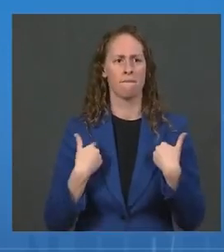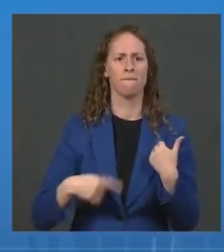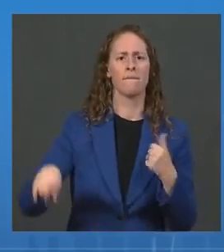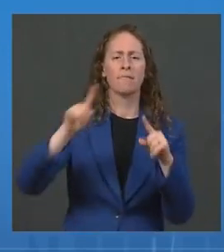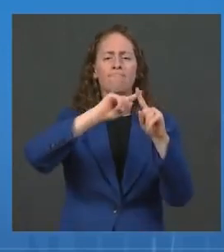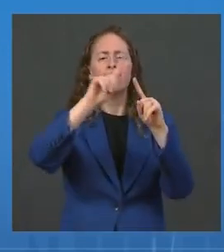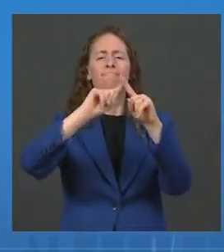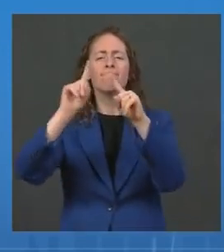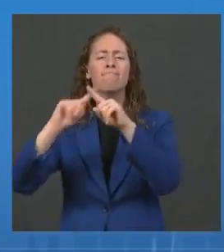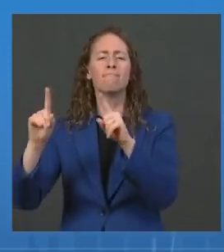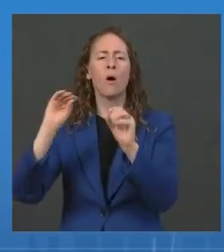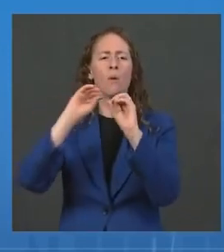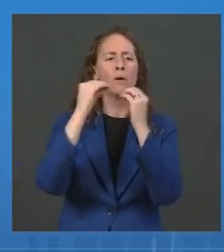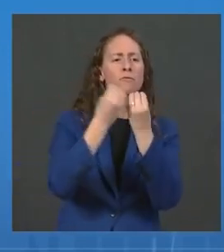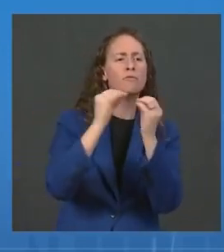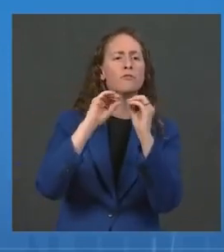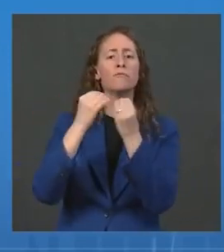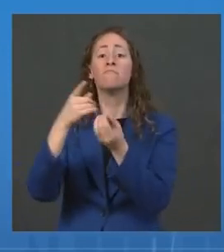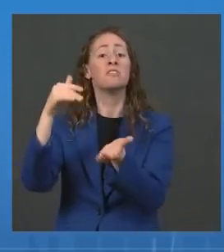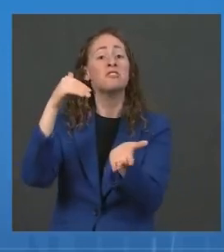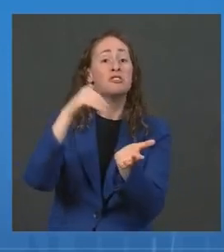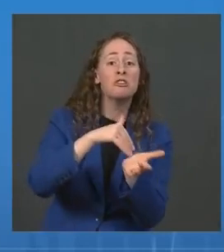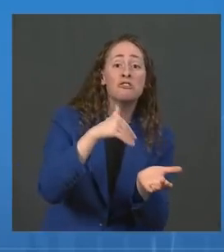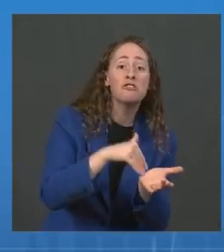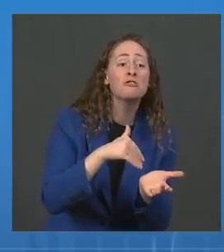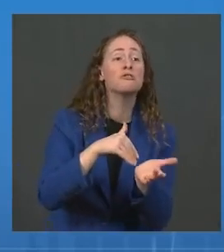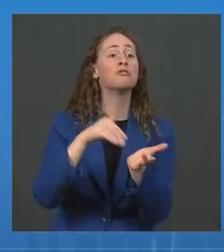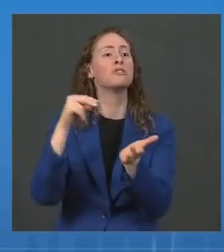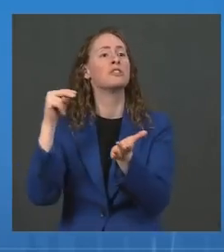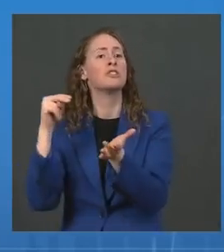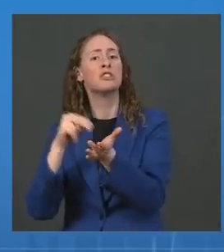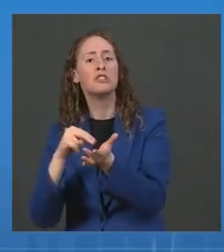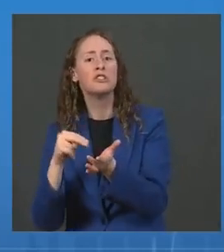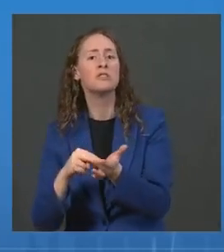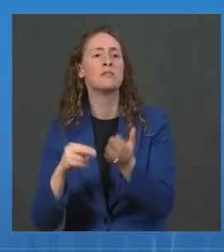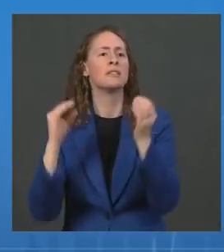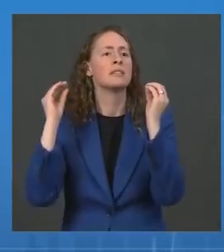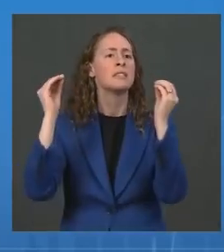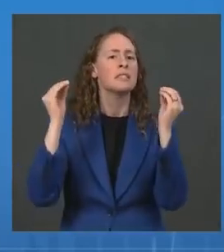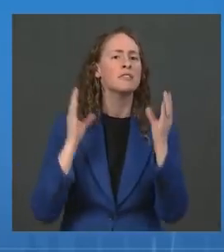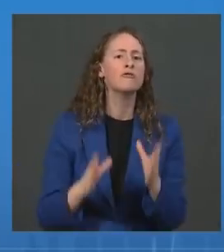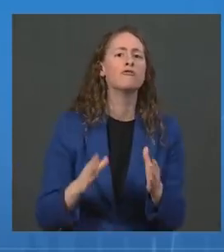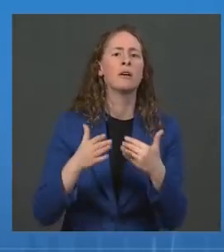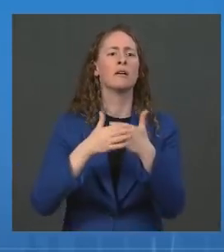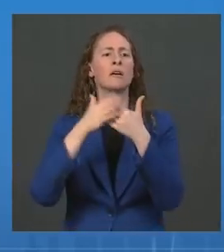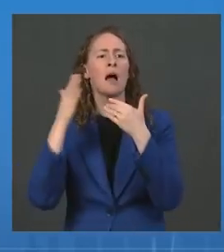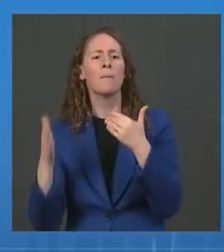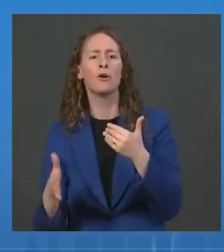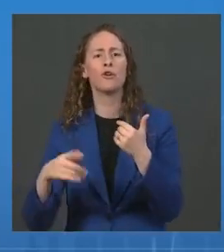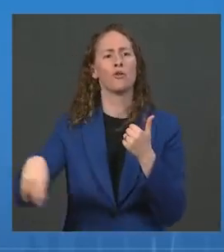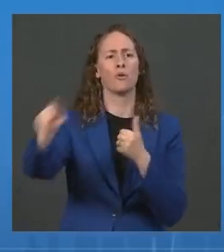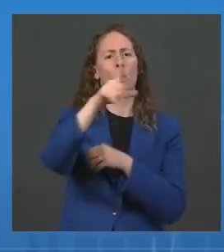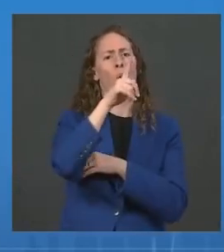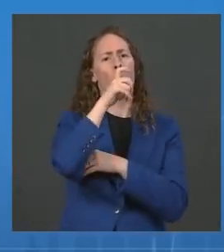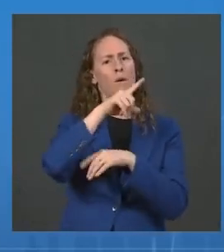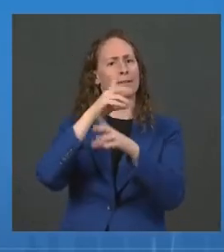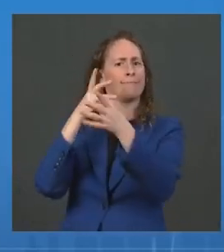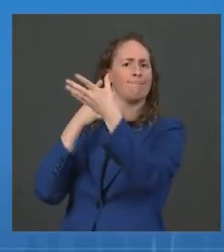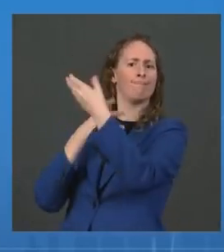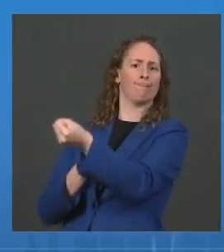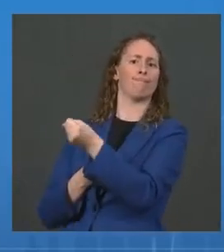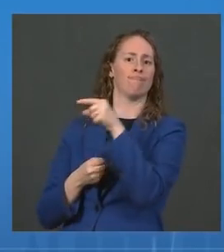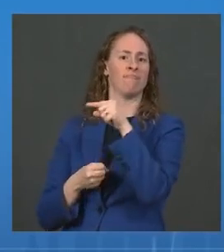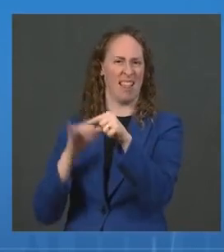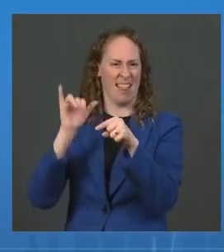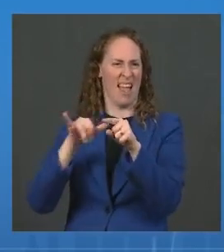doctors and nurses, teachers and ministers, friends and neighbors. But in addition to the grassroots work they do in their communities, they've also